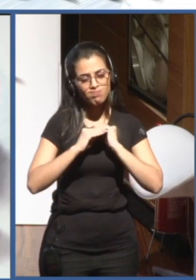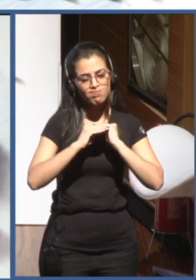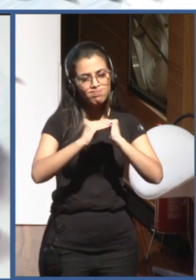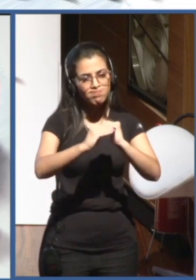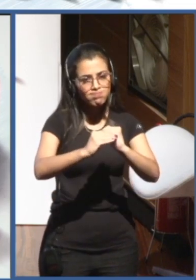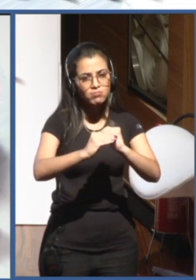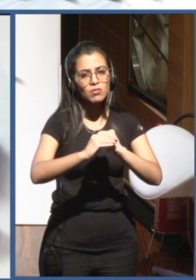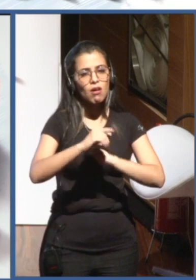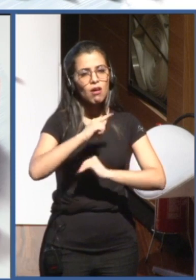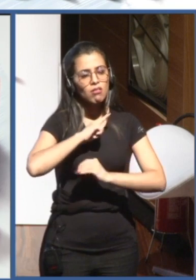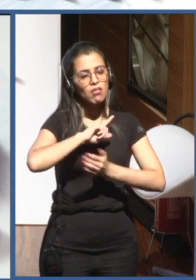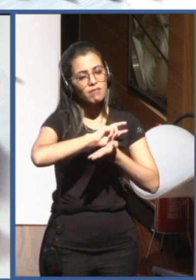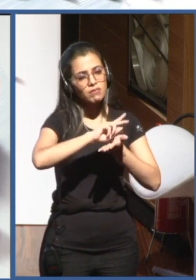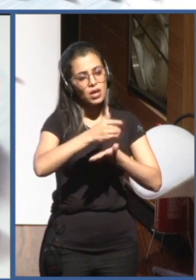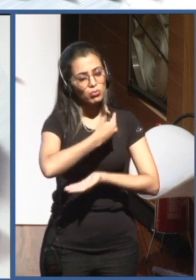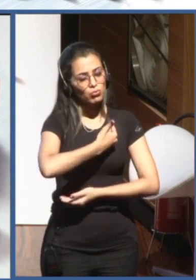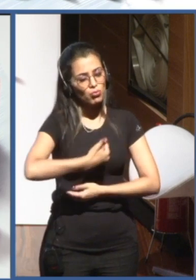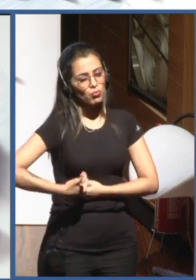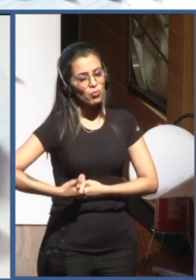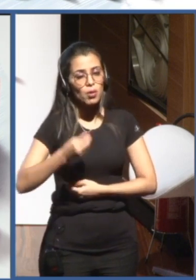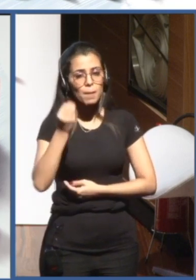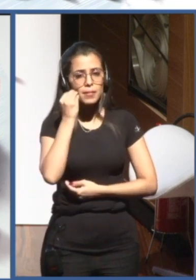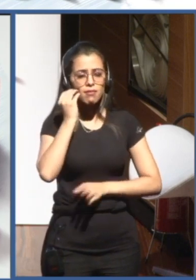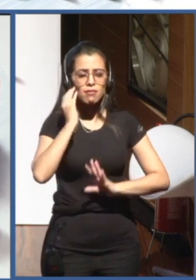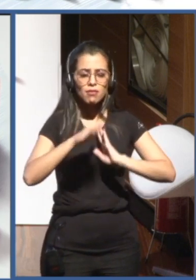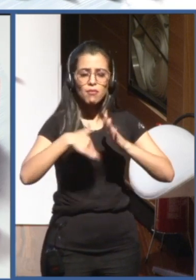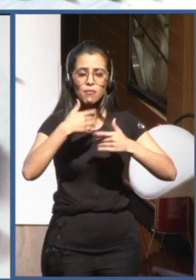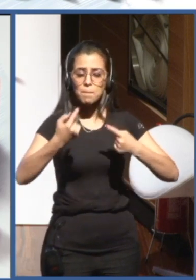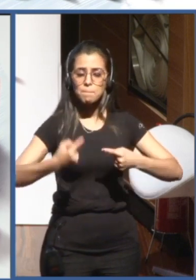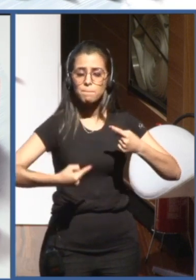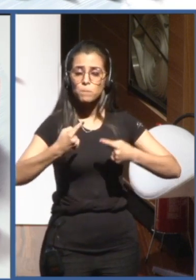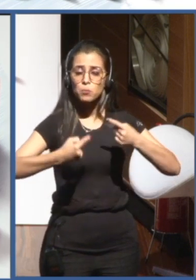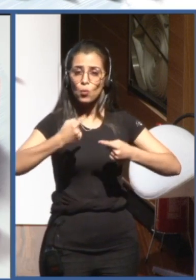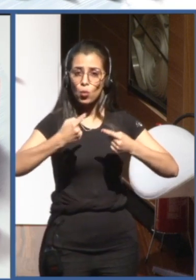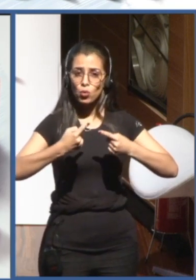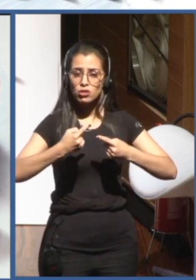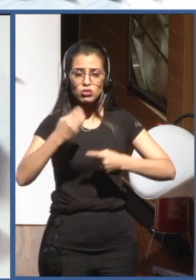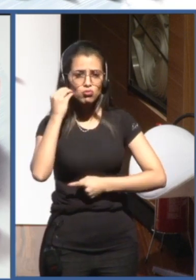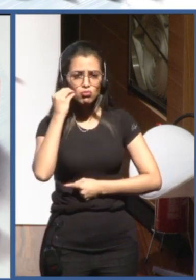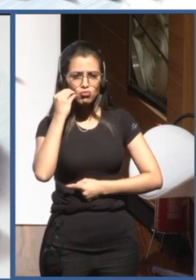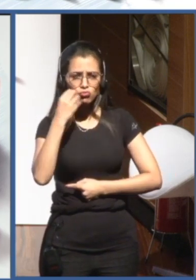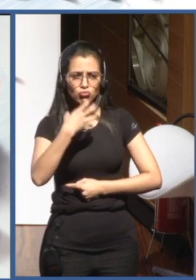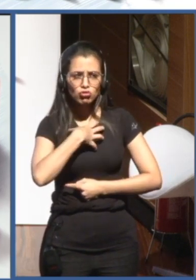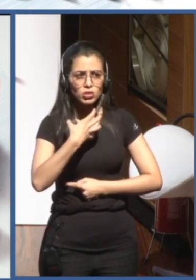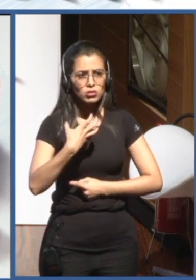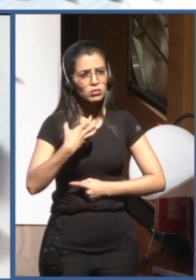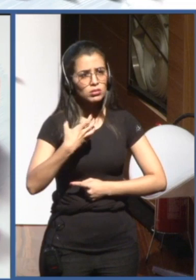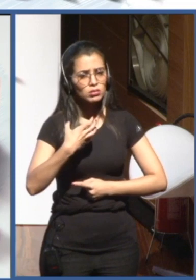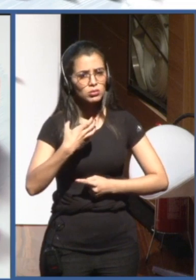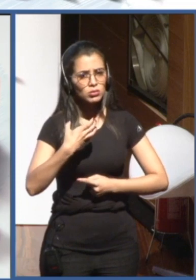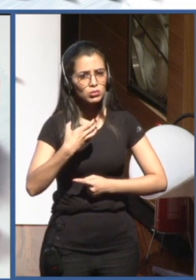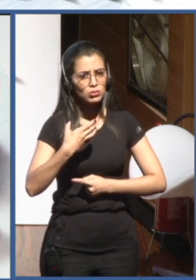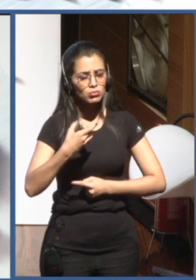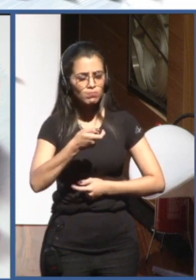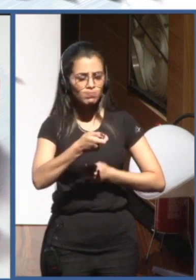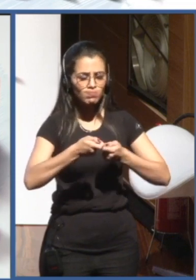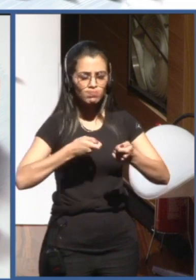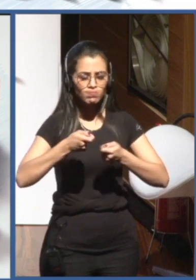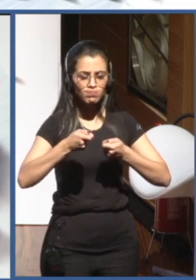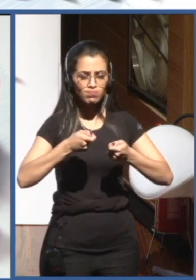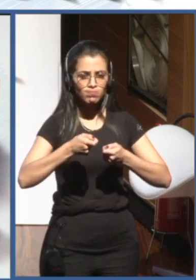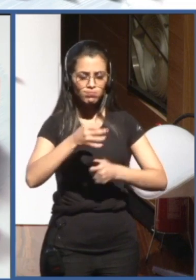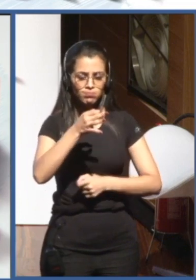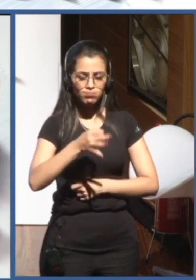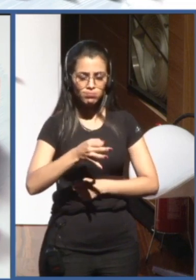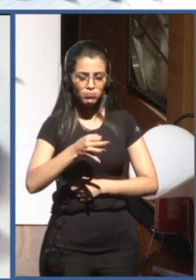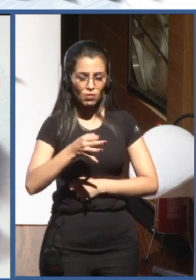to develop policies in the AI domain. In my group, in particular, I have more than 100 people from more